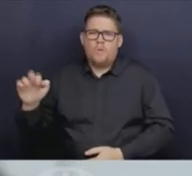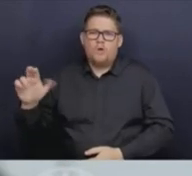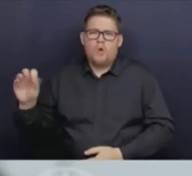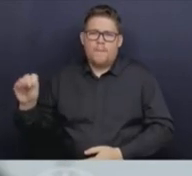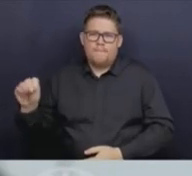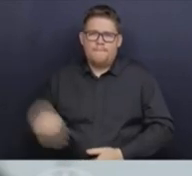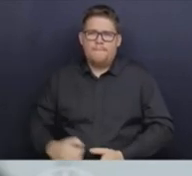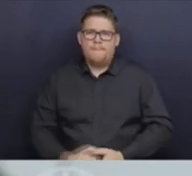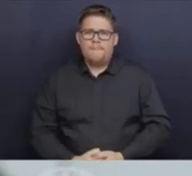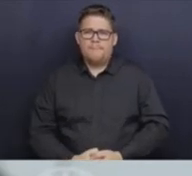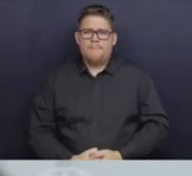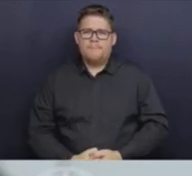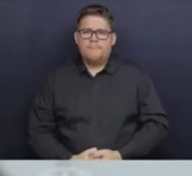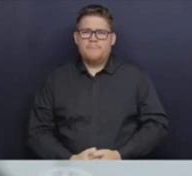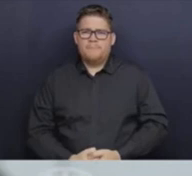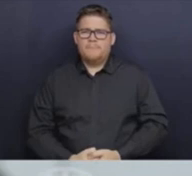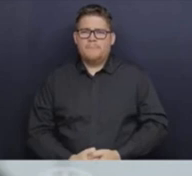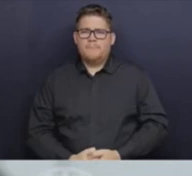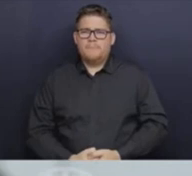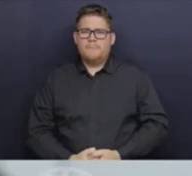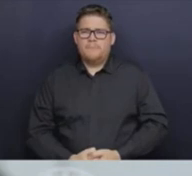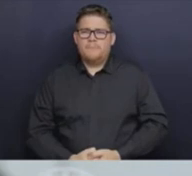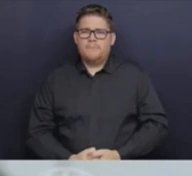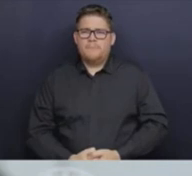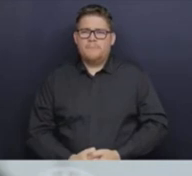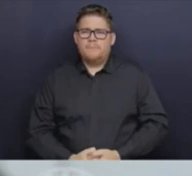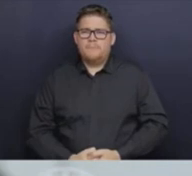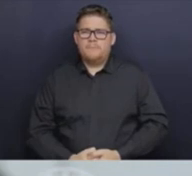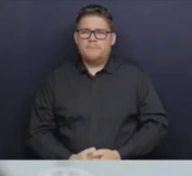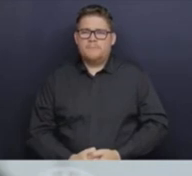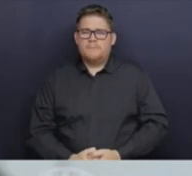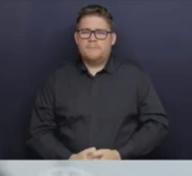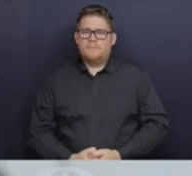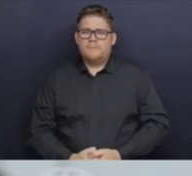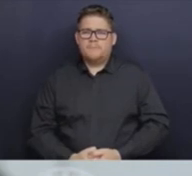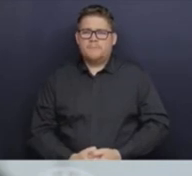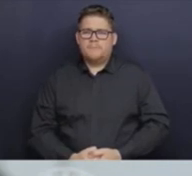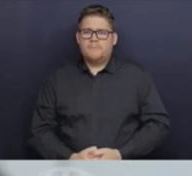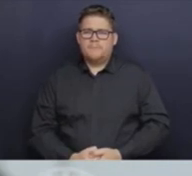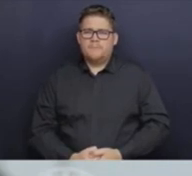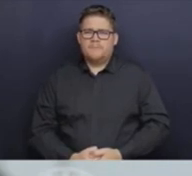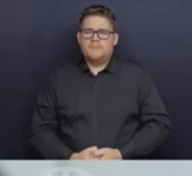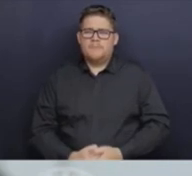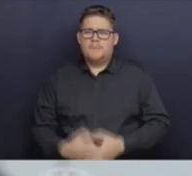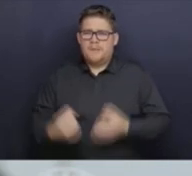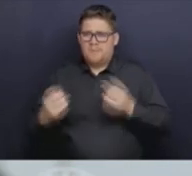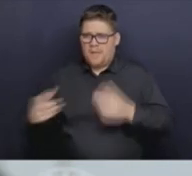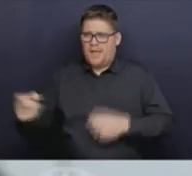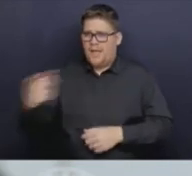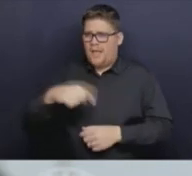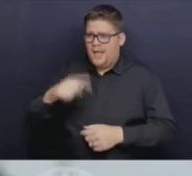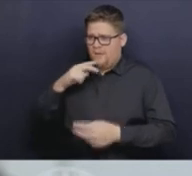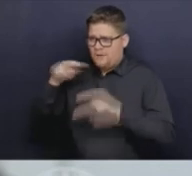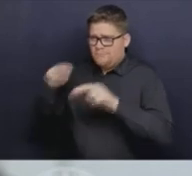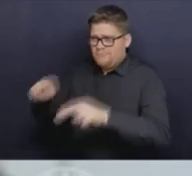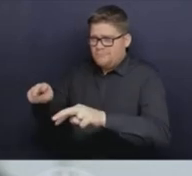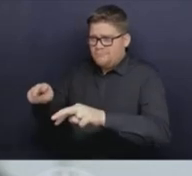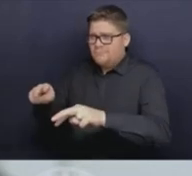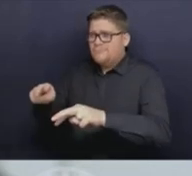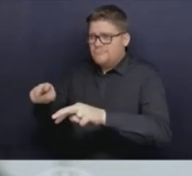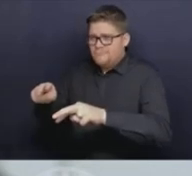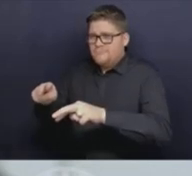.5 has garnered a lot of attention, it still remains the sub-variant of Omicron. So what does that mean?